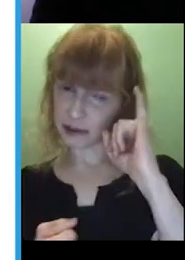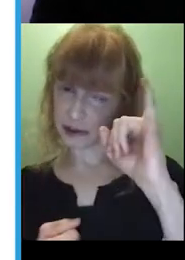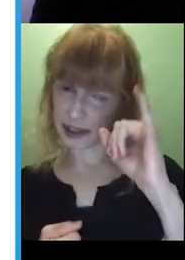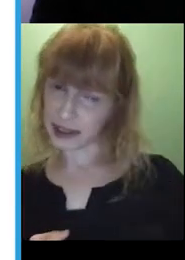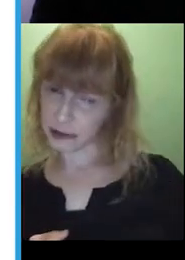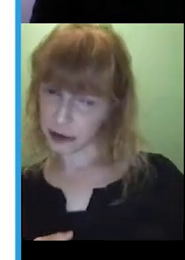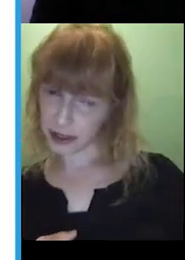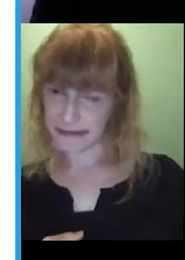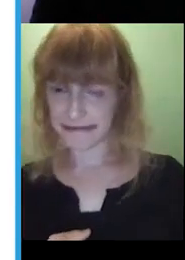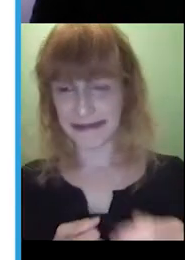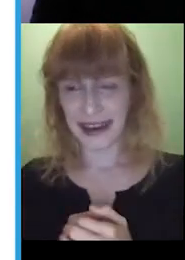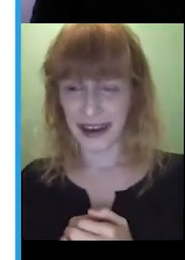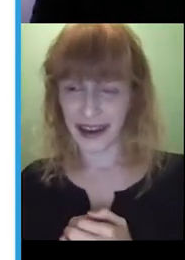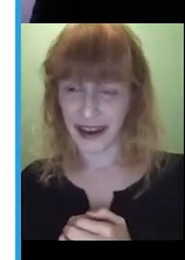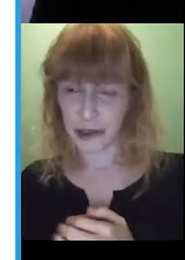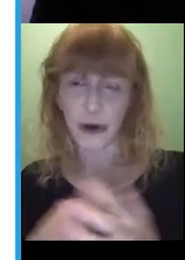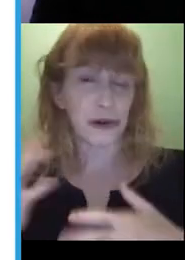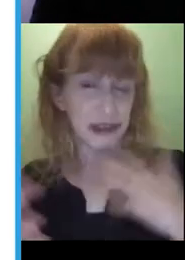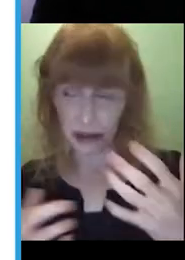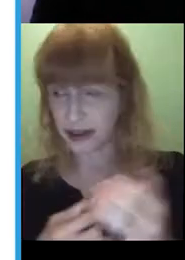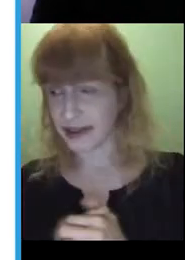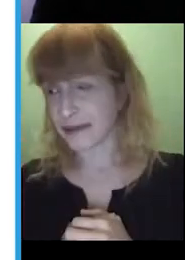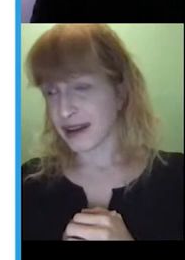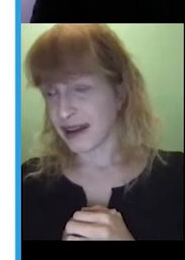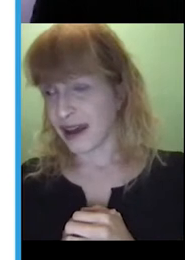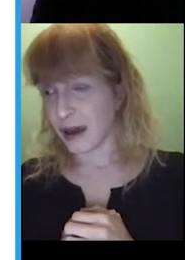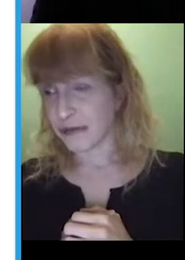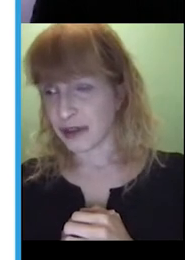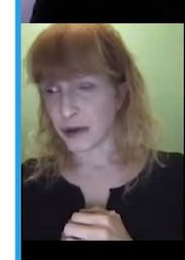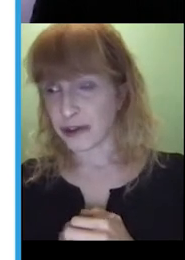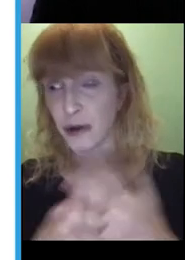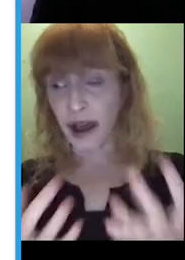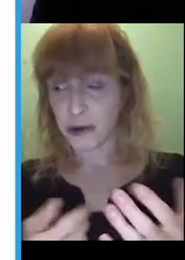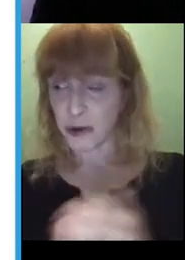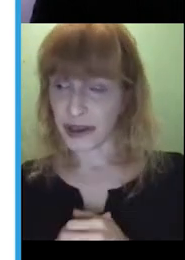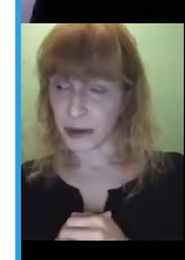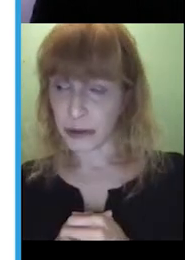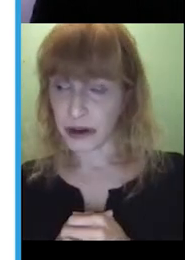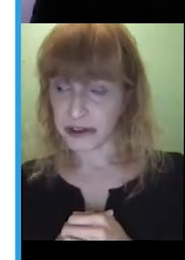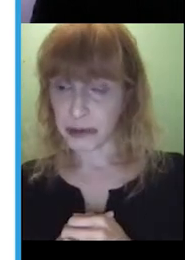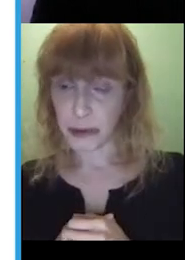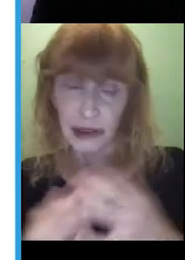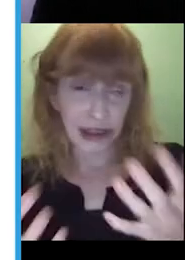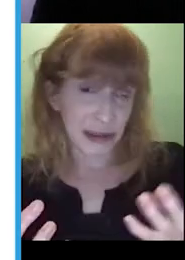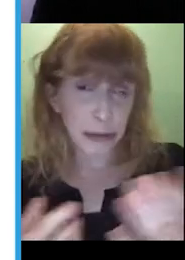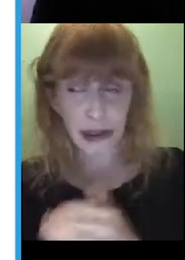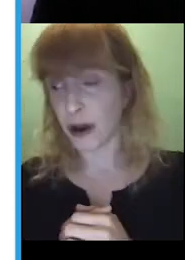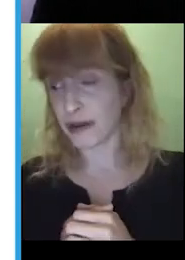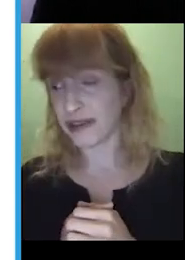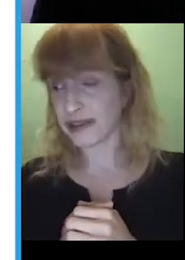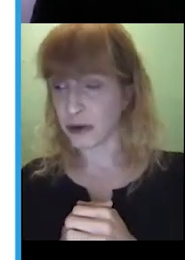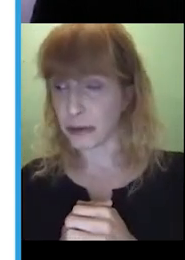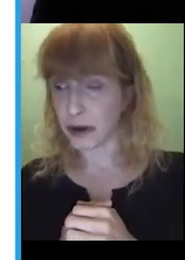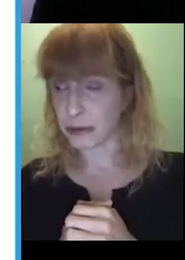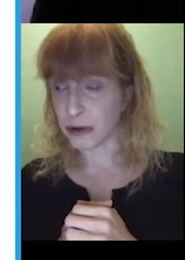Spot's a cheeky doggy, you know, or something like that. And for the ones who aren't talking yet, we might just be modelling simpler